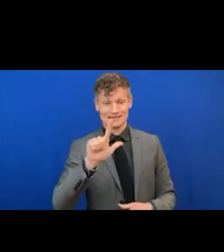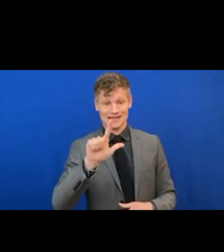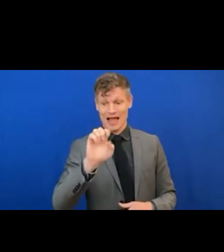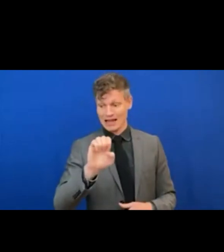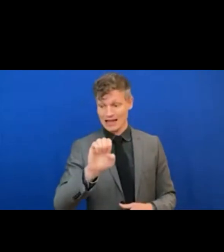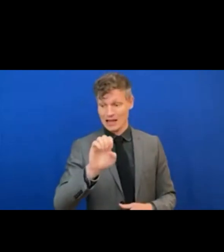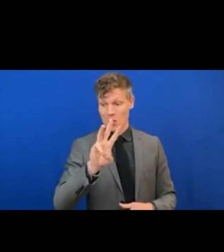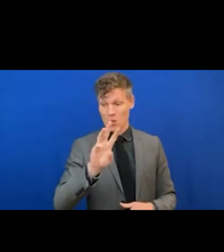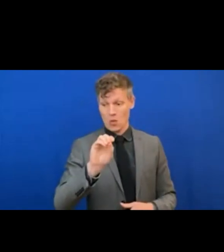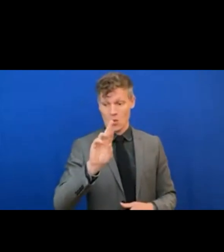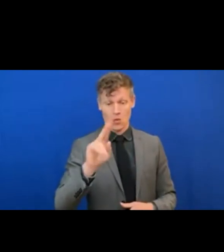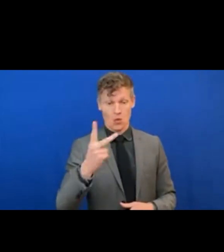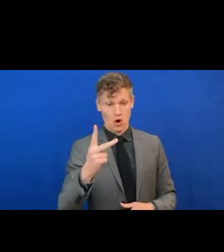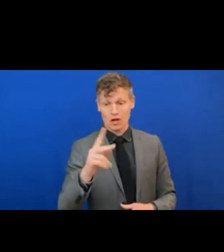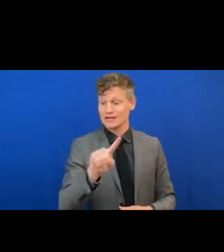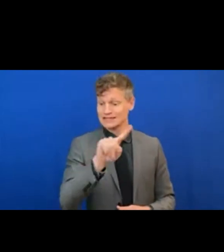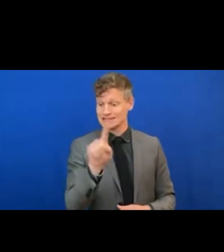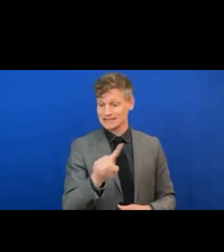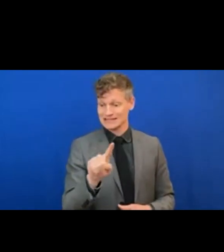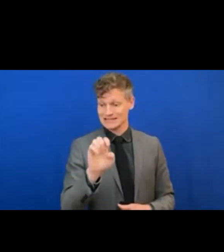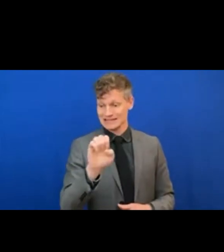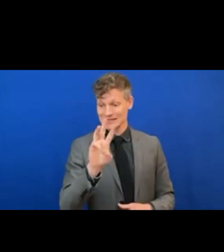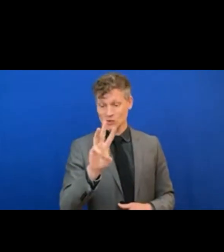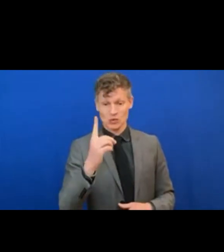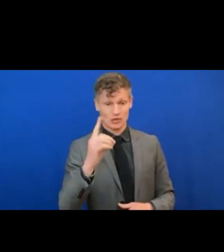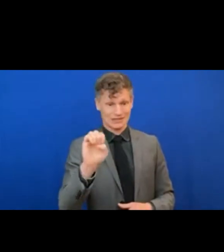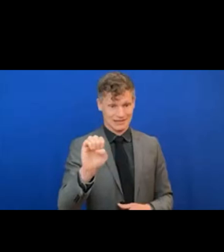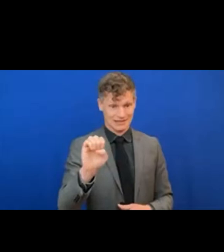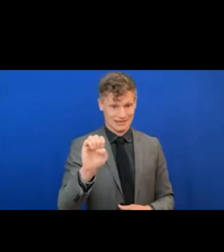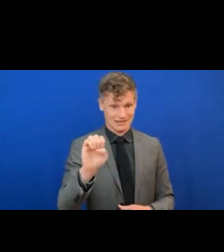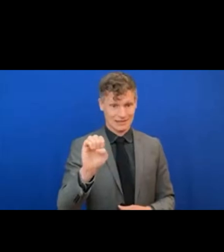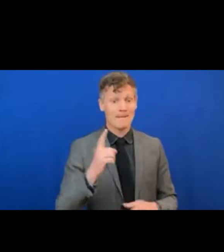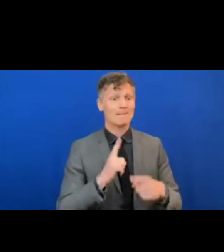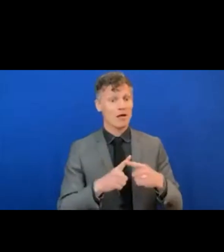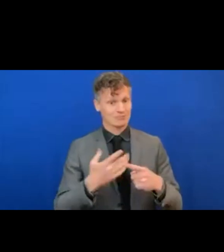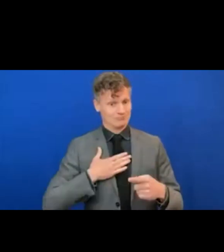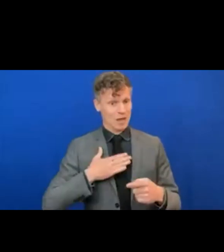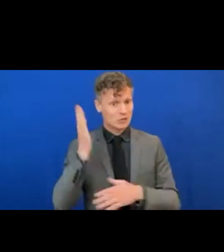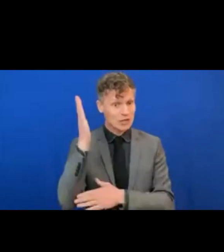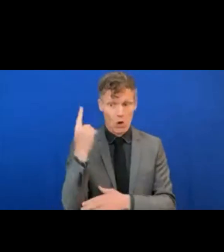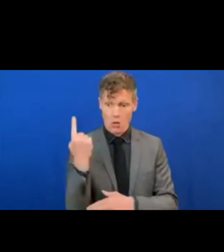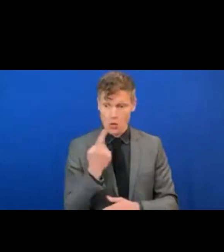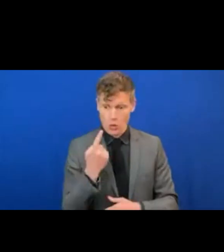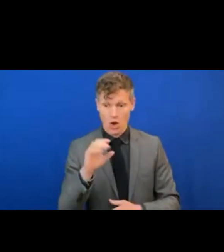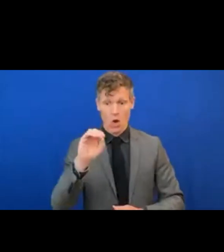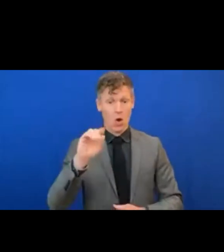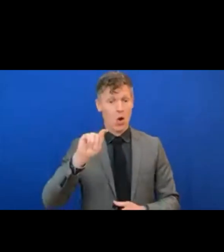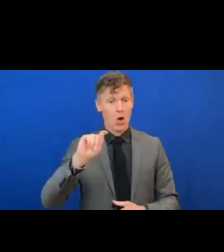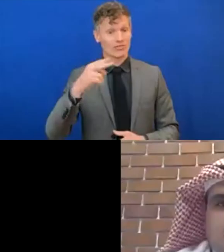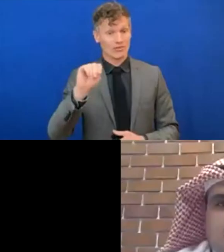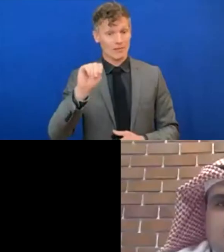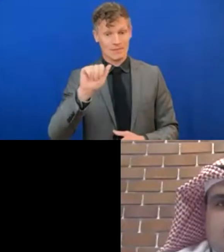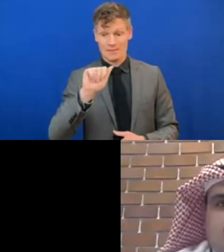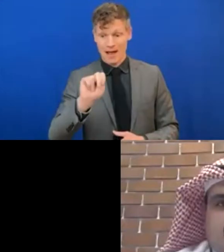In addition, our speakers will be Atman Almoavar, the Research Lead at the MISC Foundation,